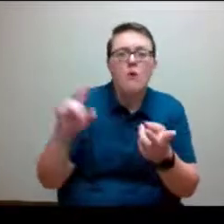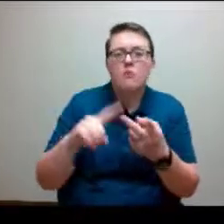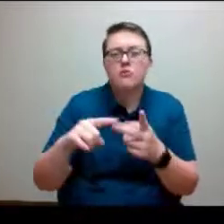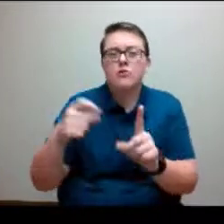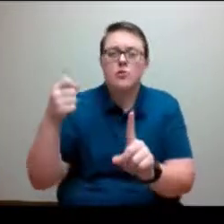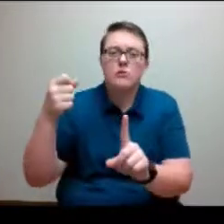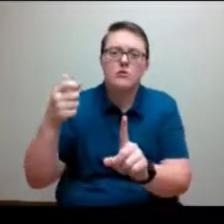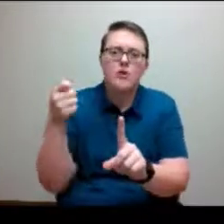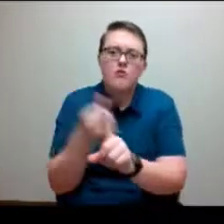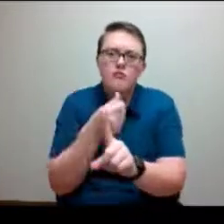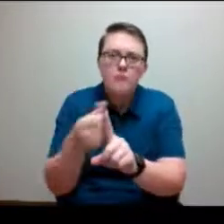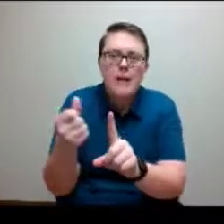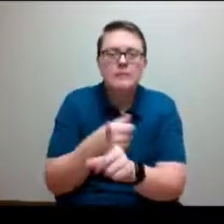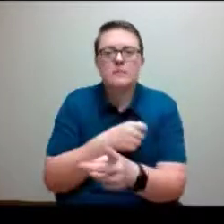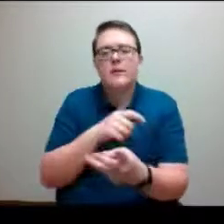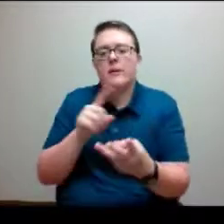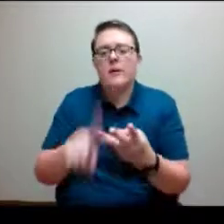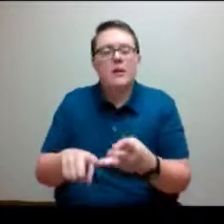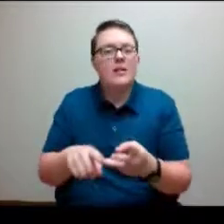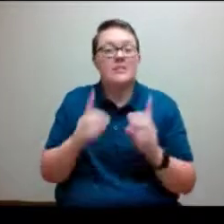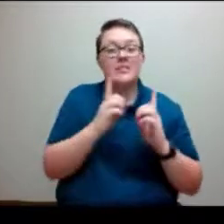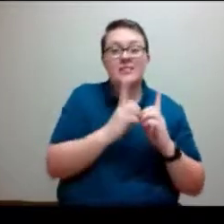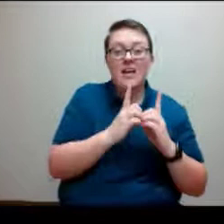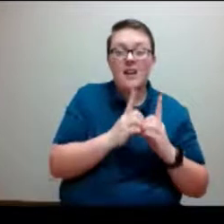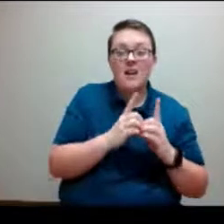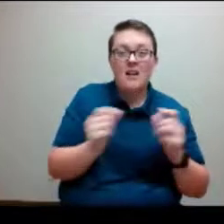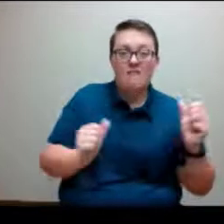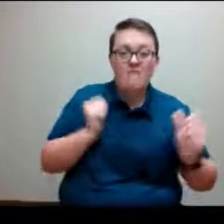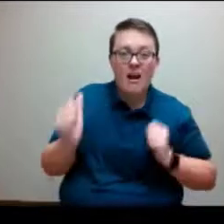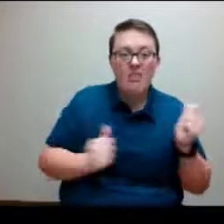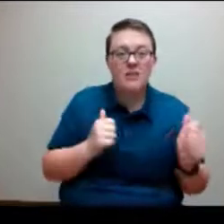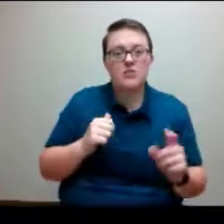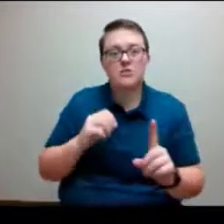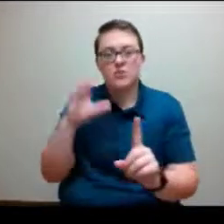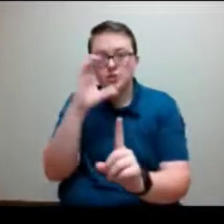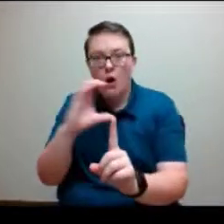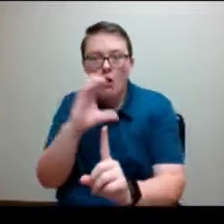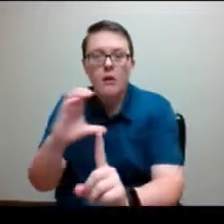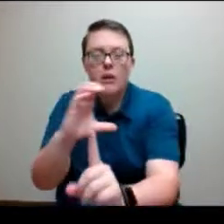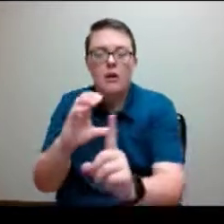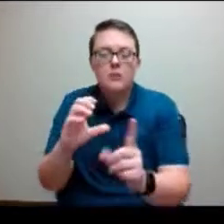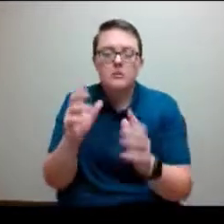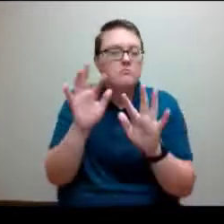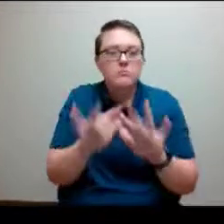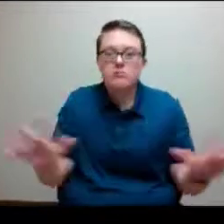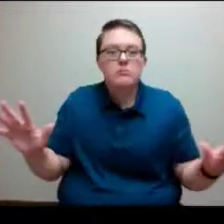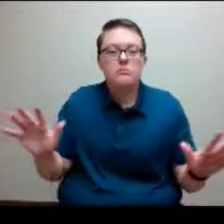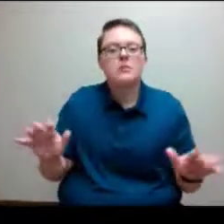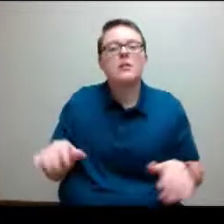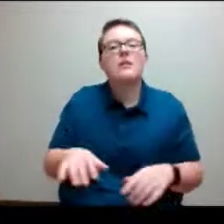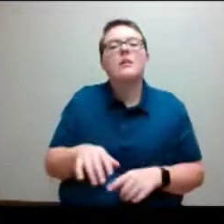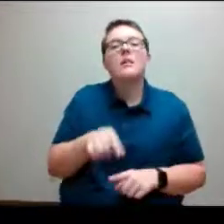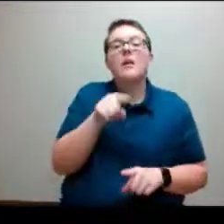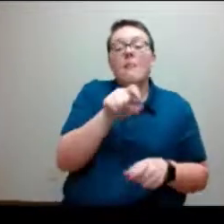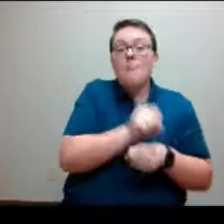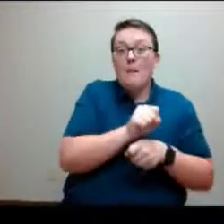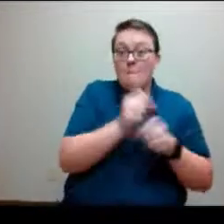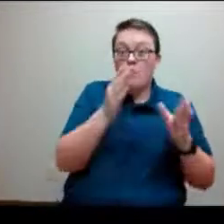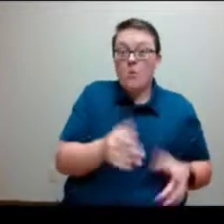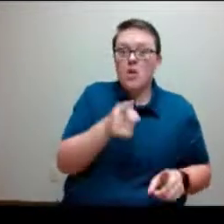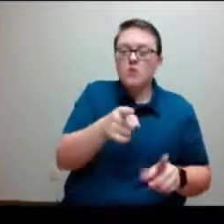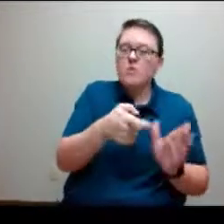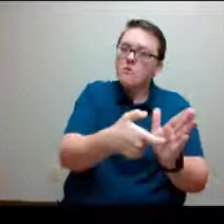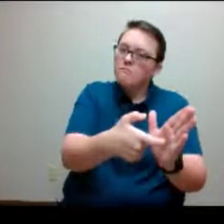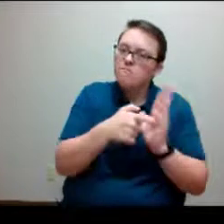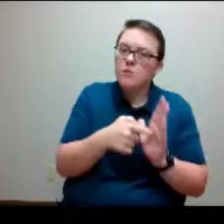dating or domestic violence, sexual exploitation, stalking, etc., the employee is required by school policy to report